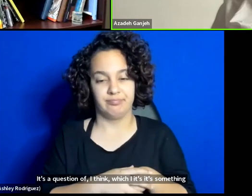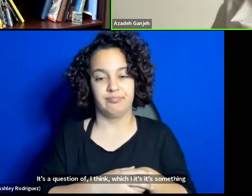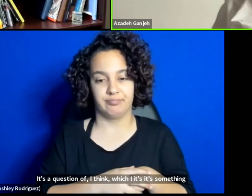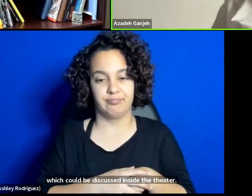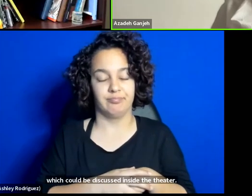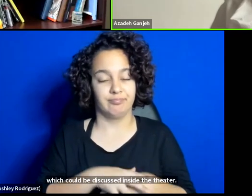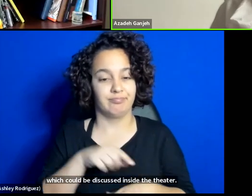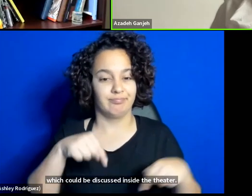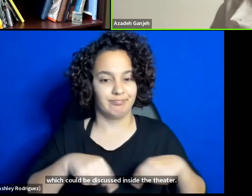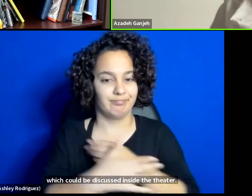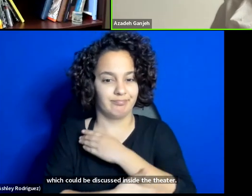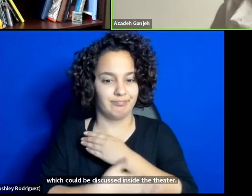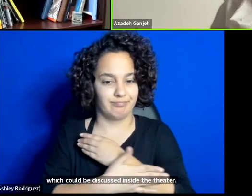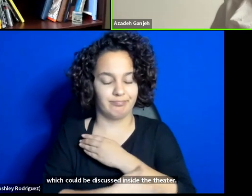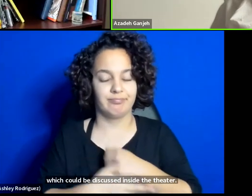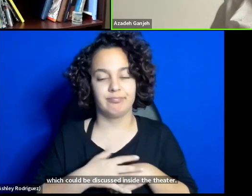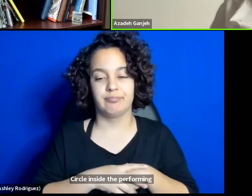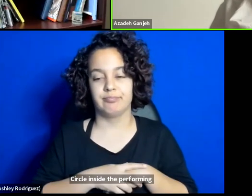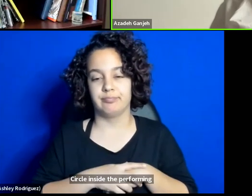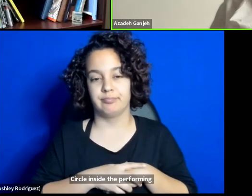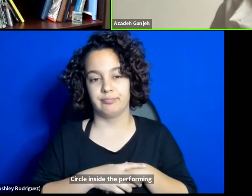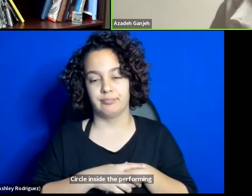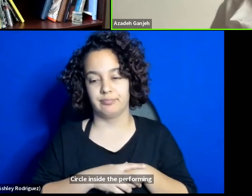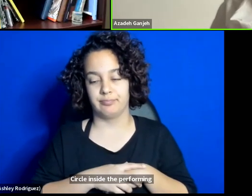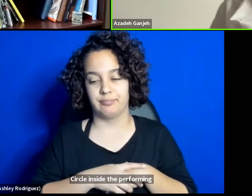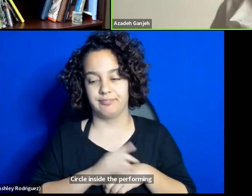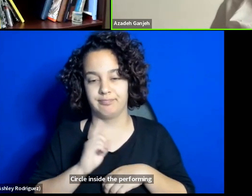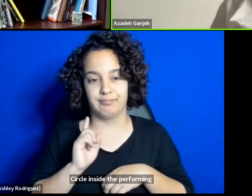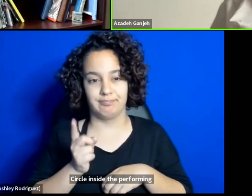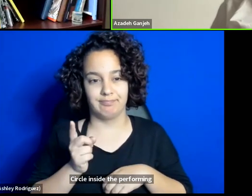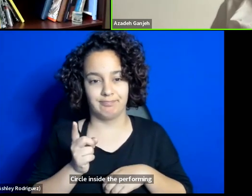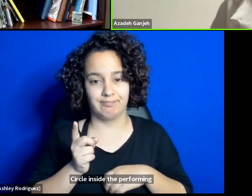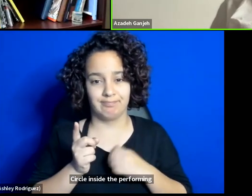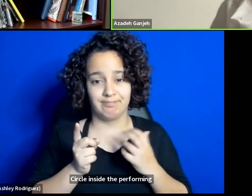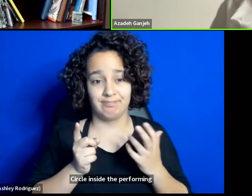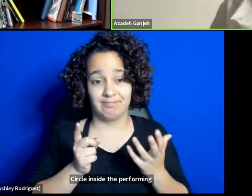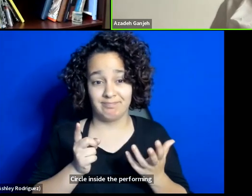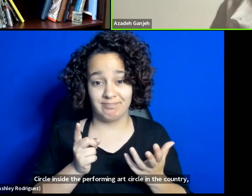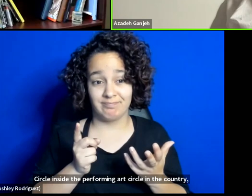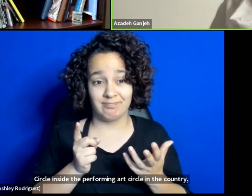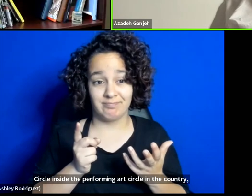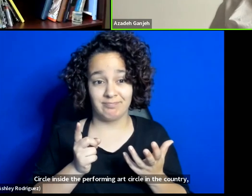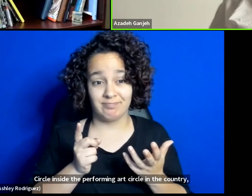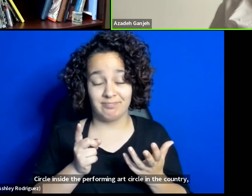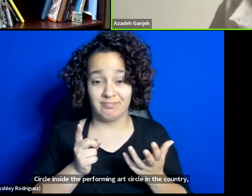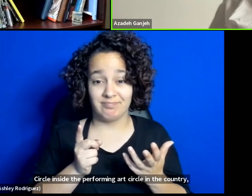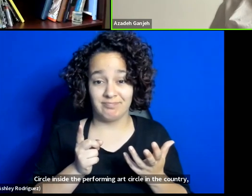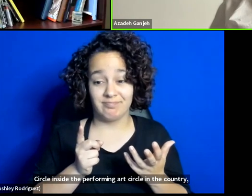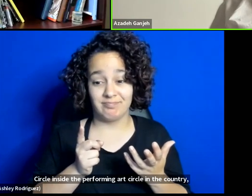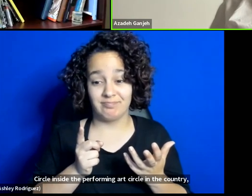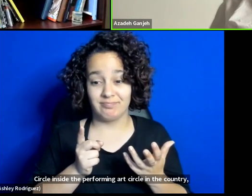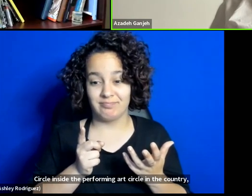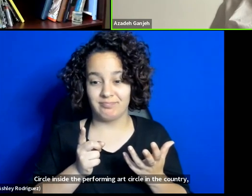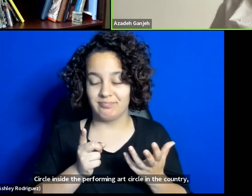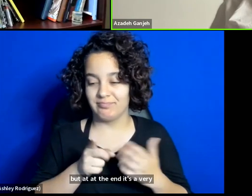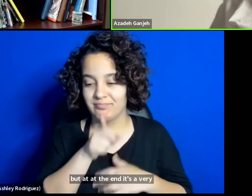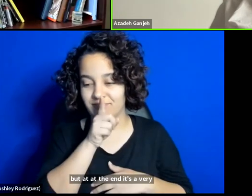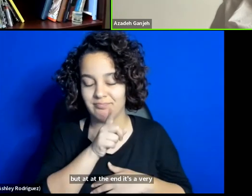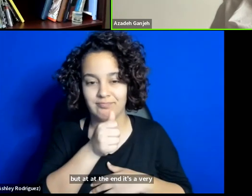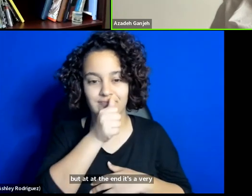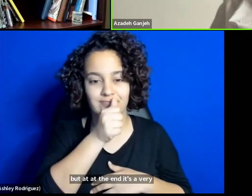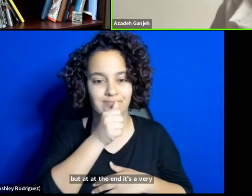in the country. But at the end, it's a very personal